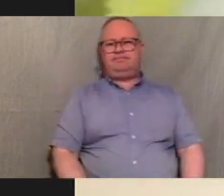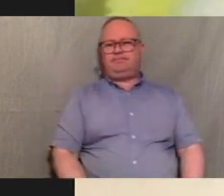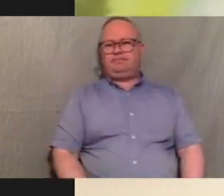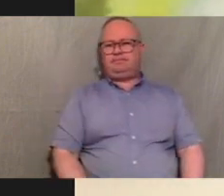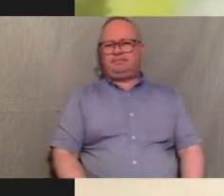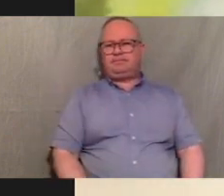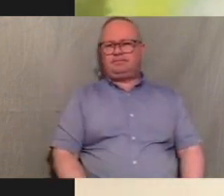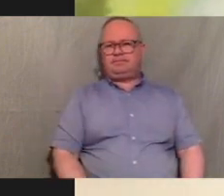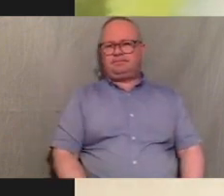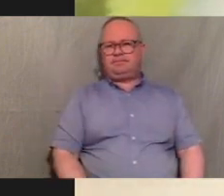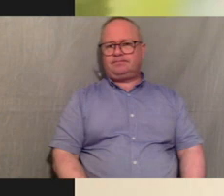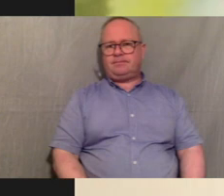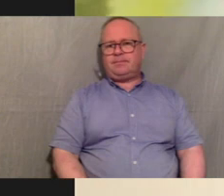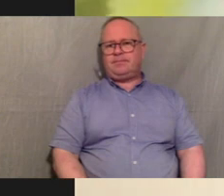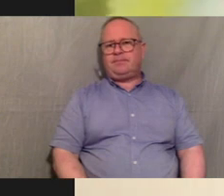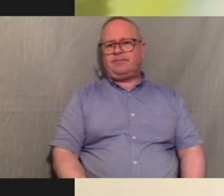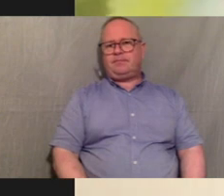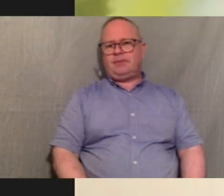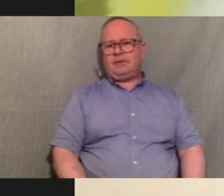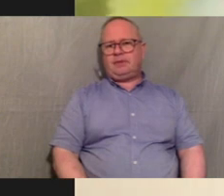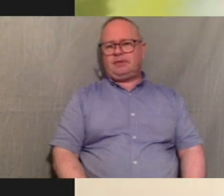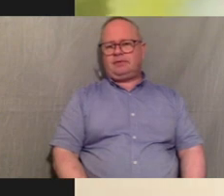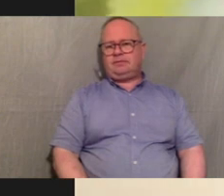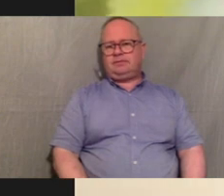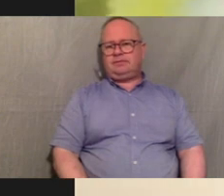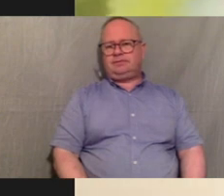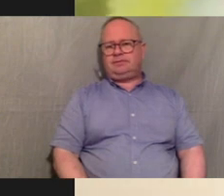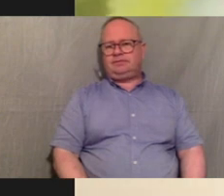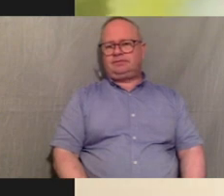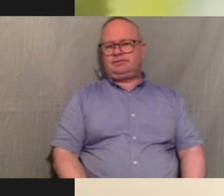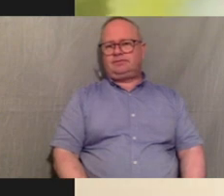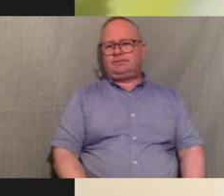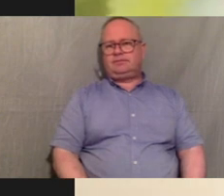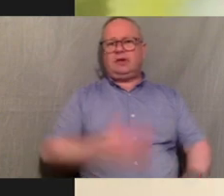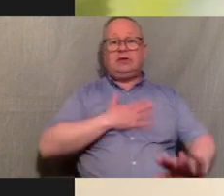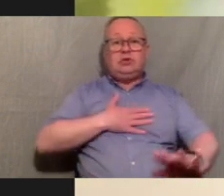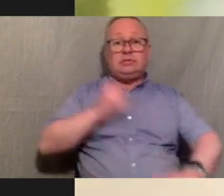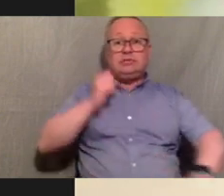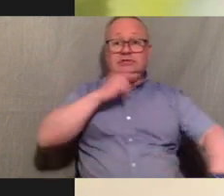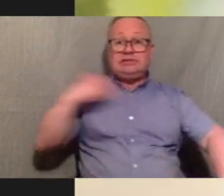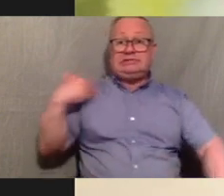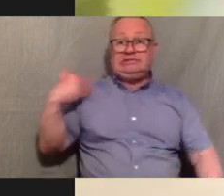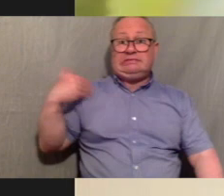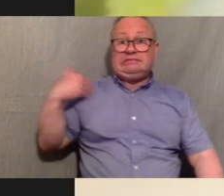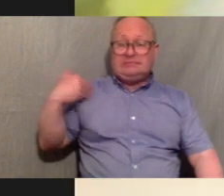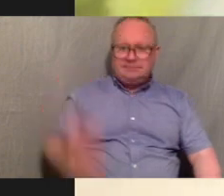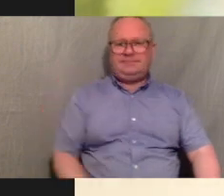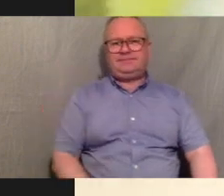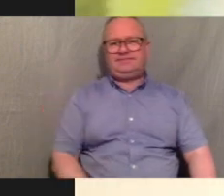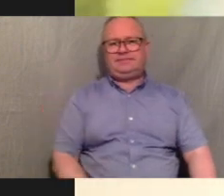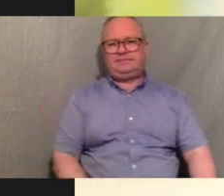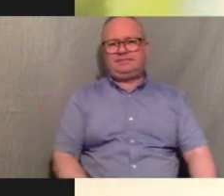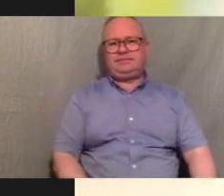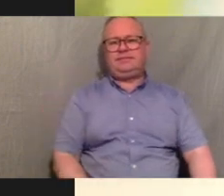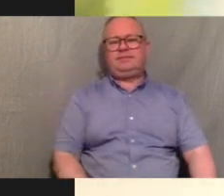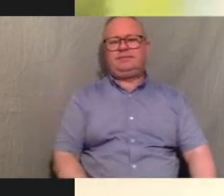yeah okay i'll fix it in a minute sorry my son's literally like battling me so i kind of went off yeah